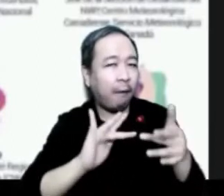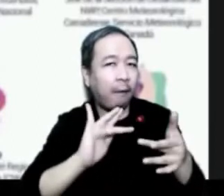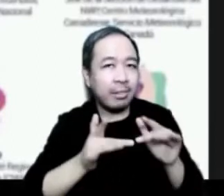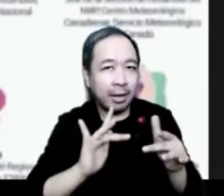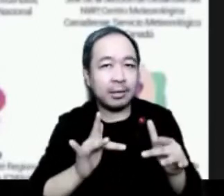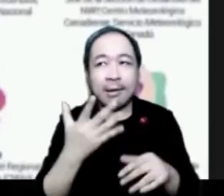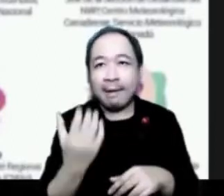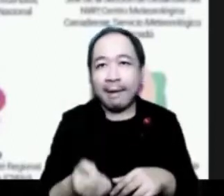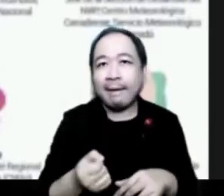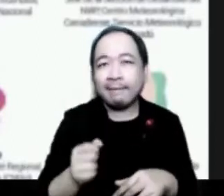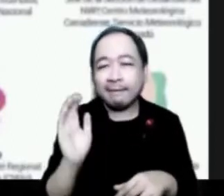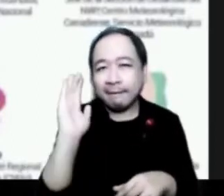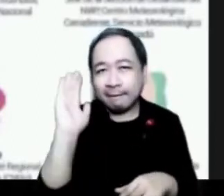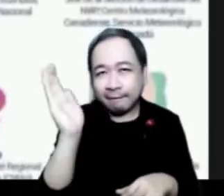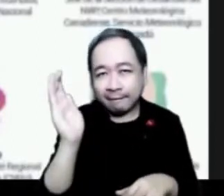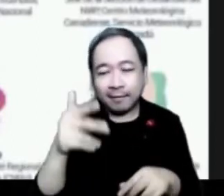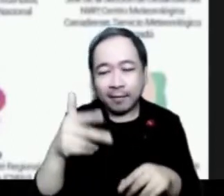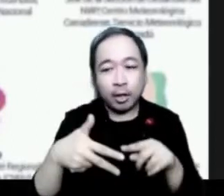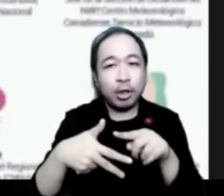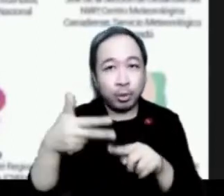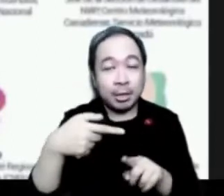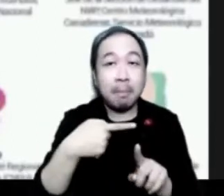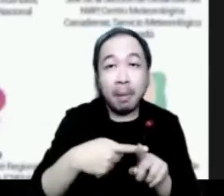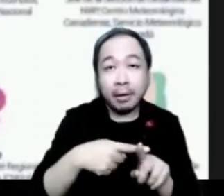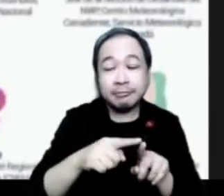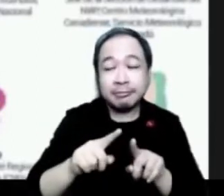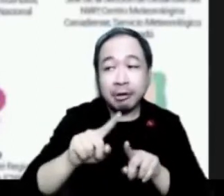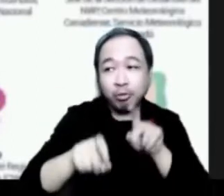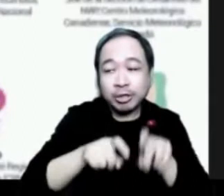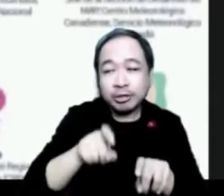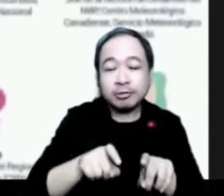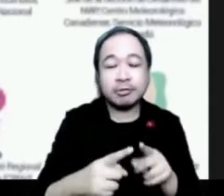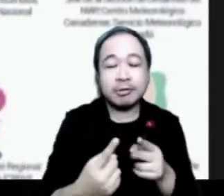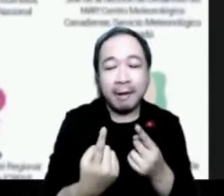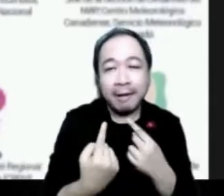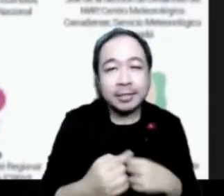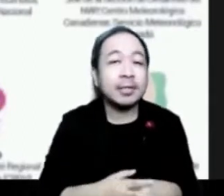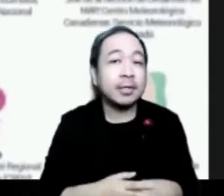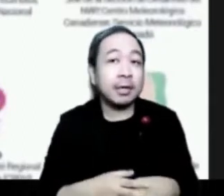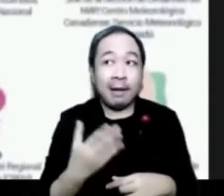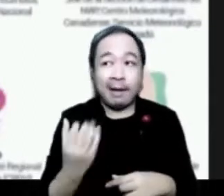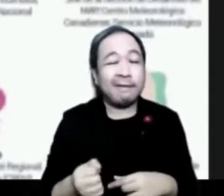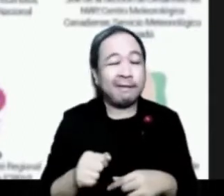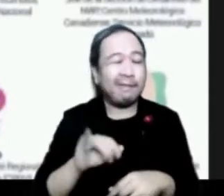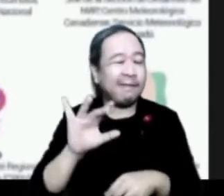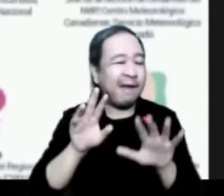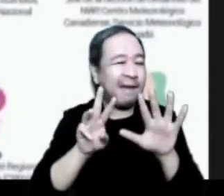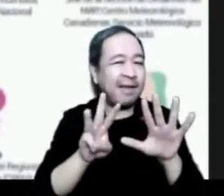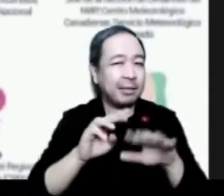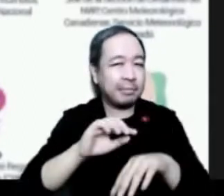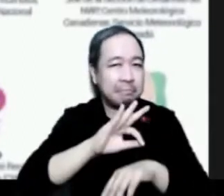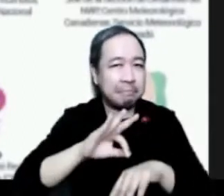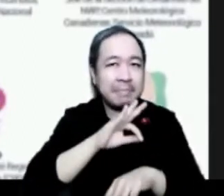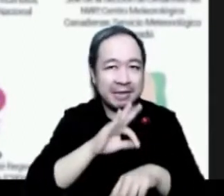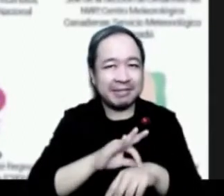answers. Each speaker will have eight minutes for their presentation, and I kind of request to all the speakers to keep this